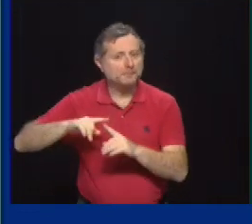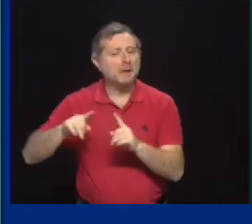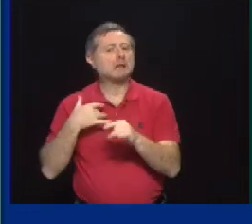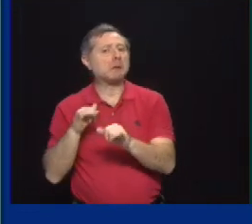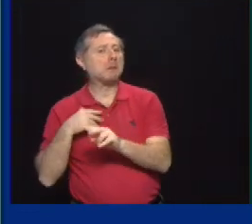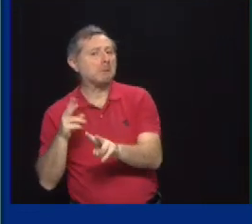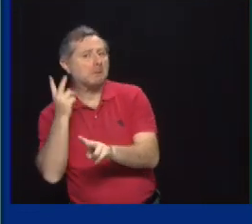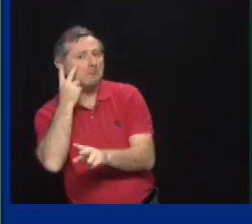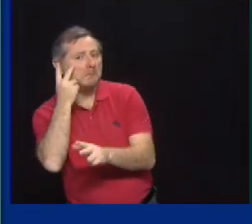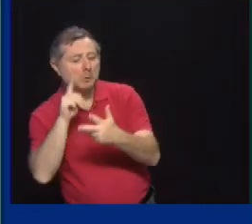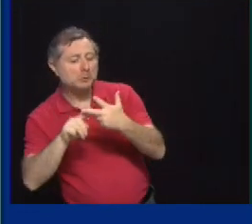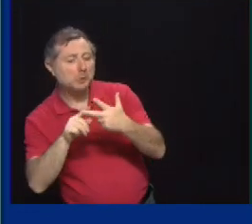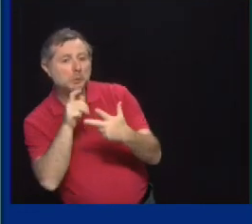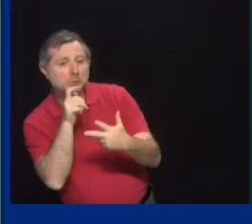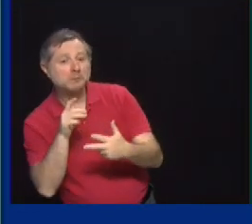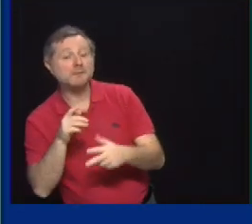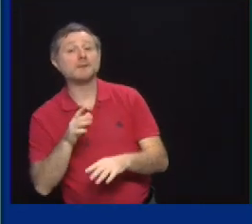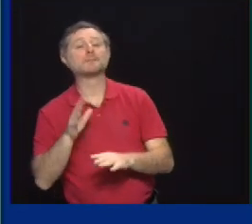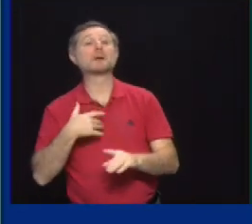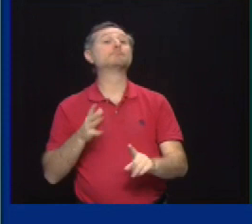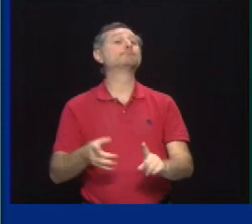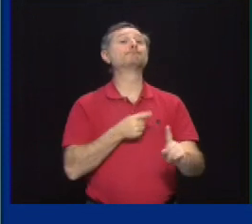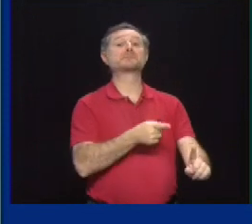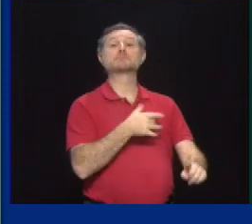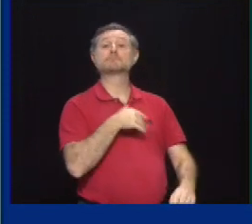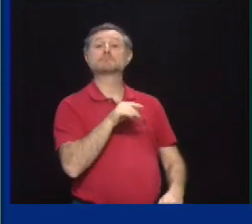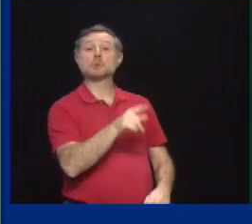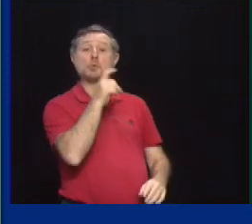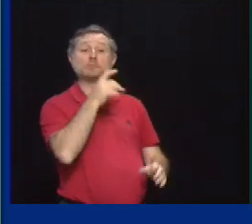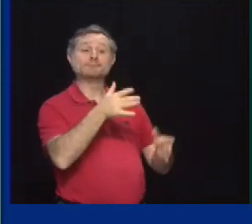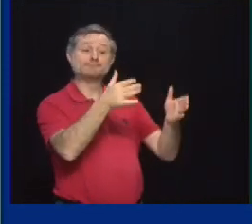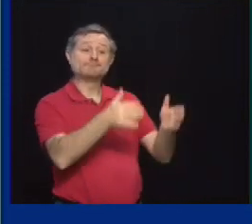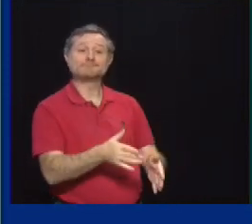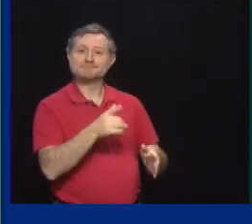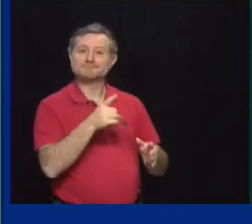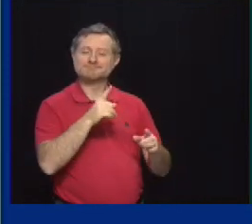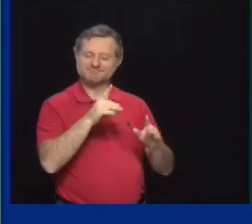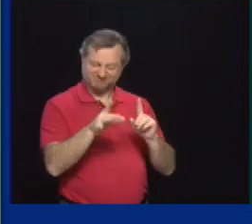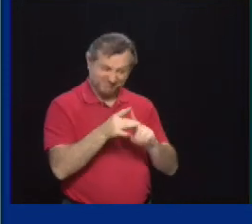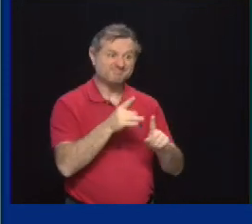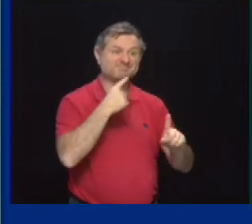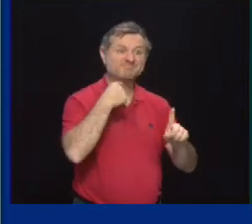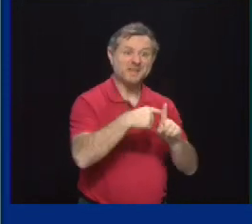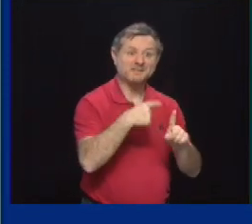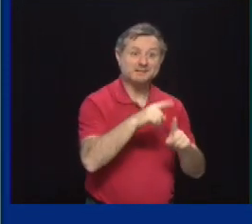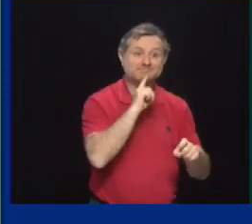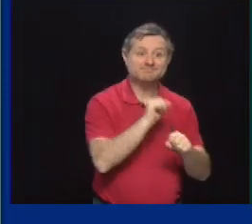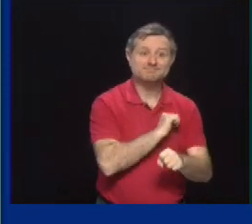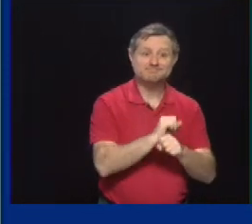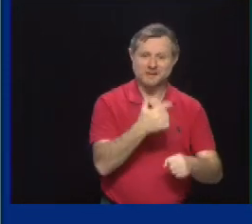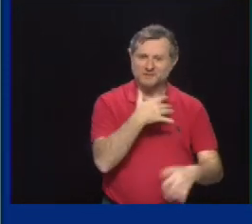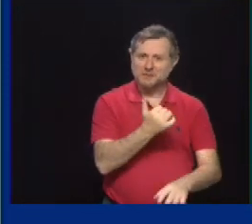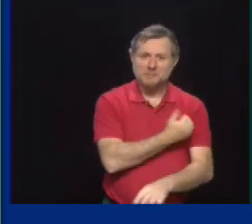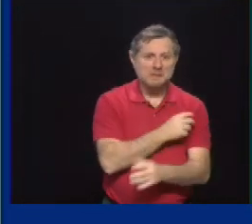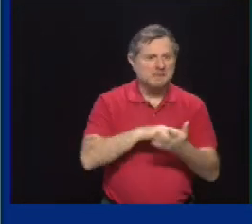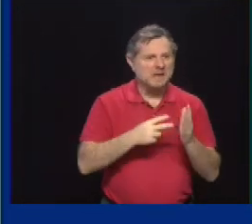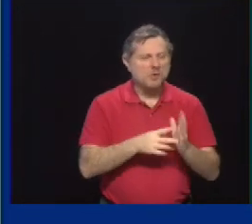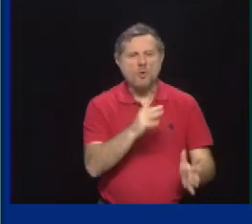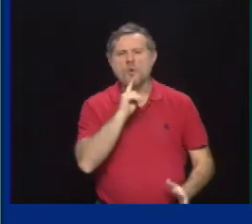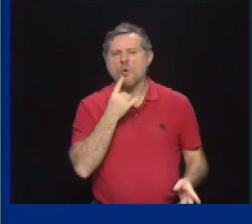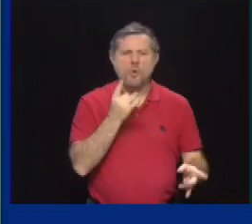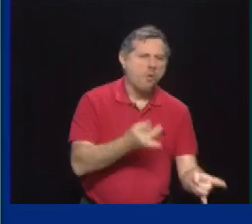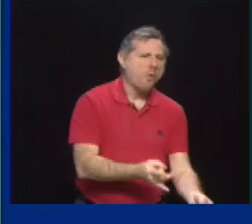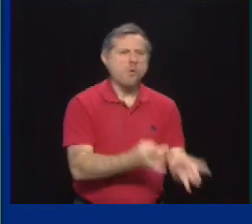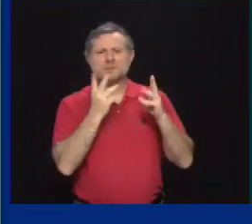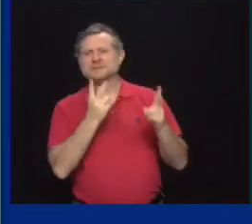testing positive, it does not mean they have anywhere near the severity that they would have experienced had they not been vaccinated. And our hospitalizations again, still